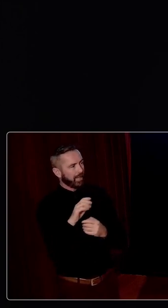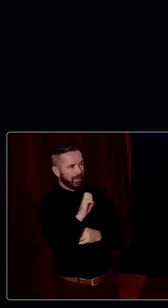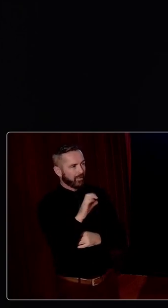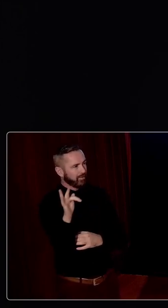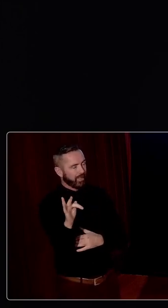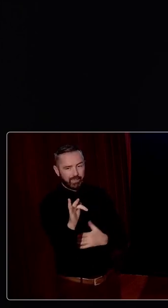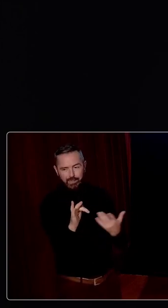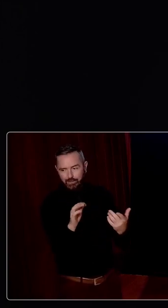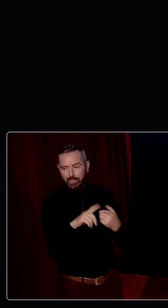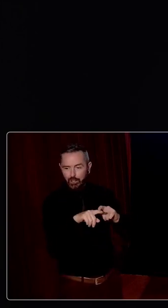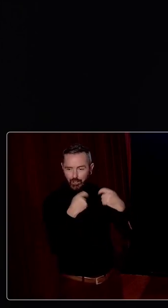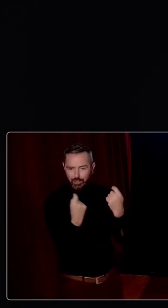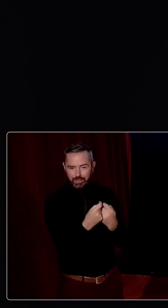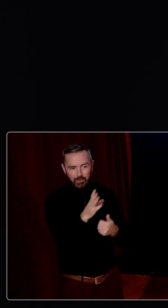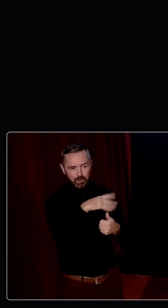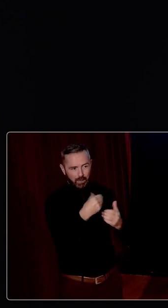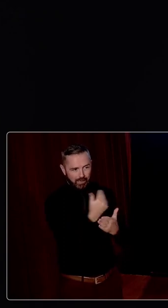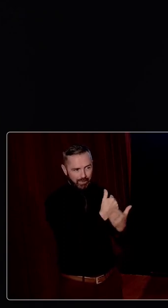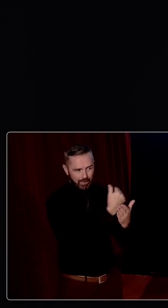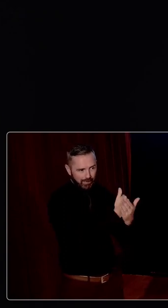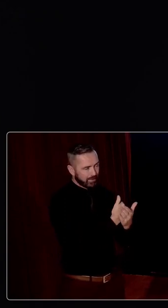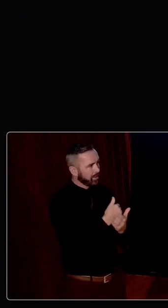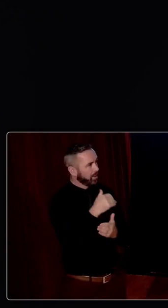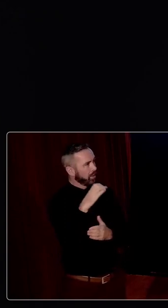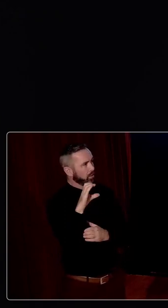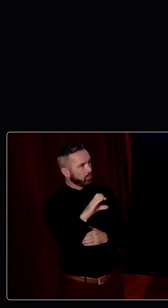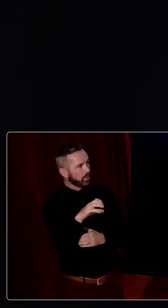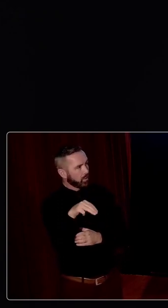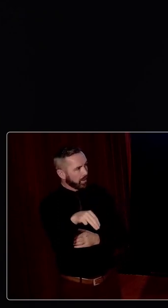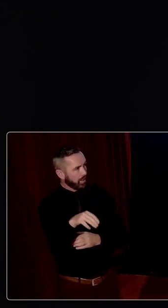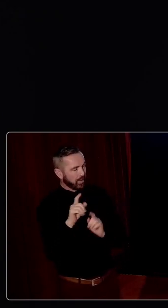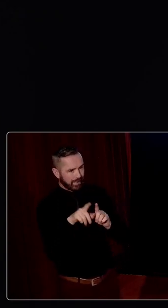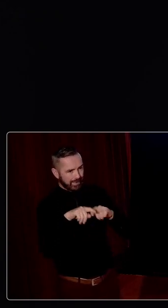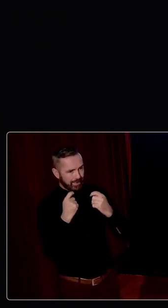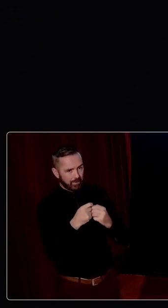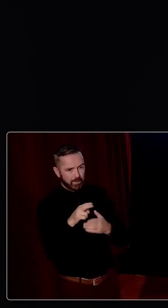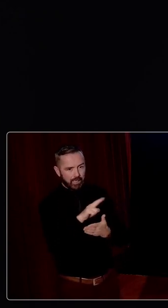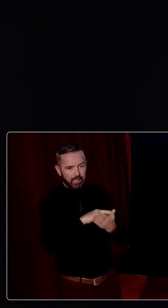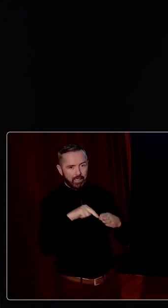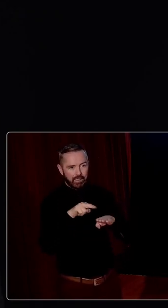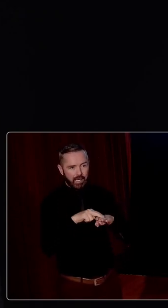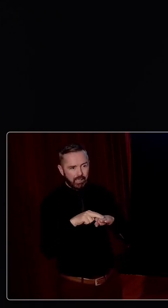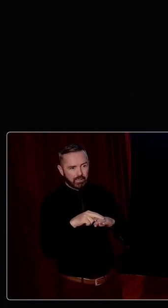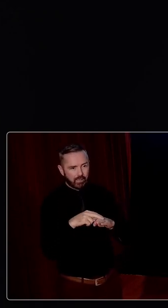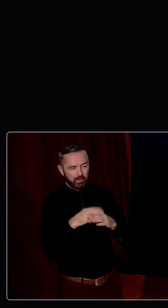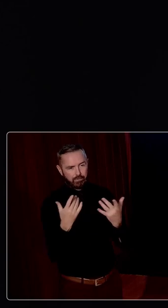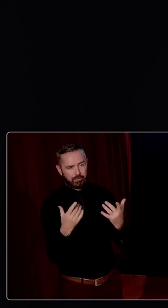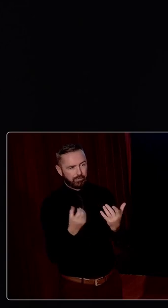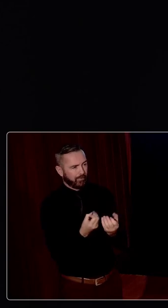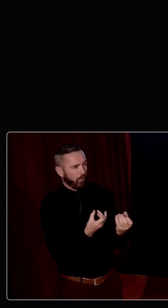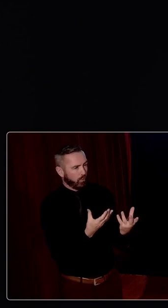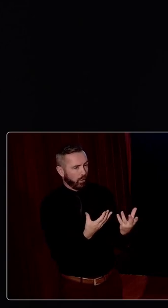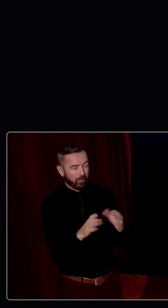Evelyn Flanagan and her team at Special Collections, Chris Dore McCartig and his team at the National Folklore Collection and Catherine Bode